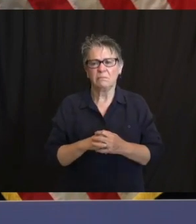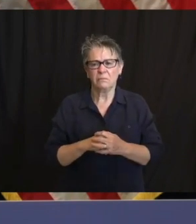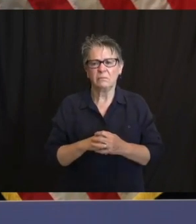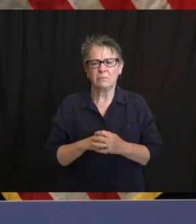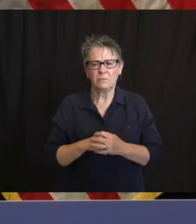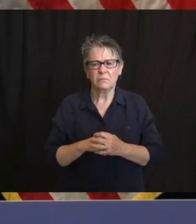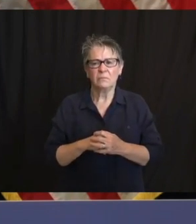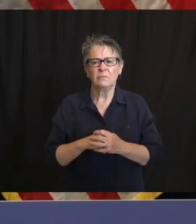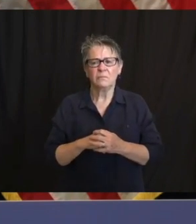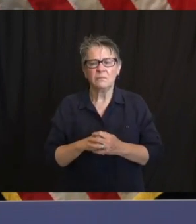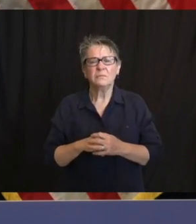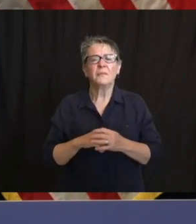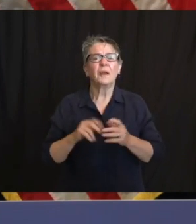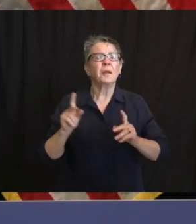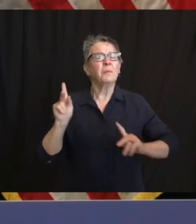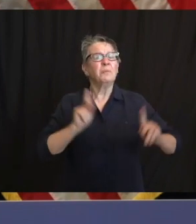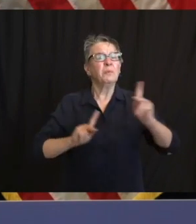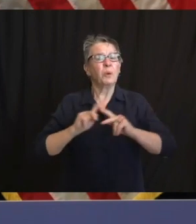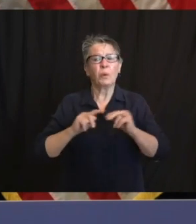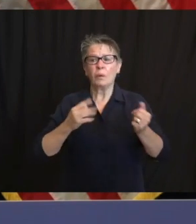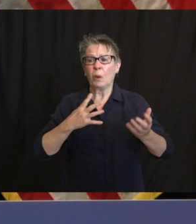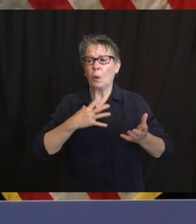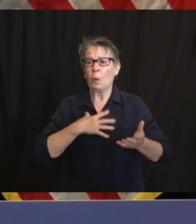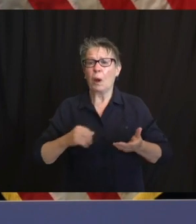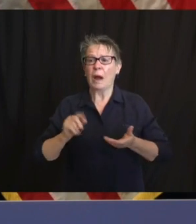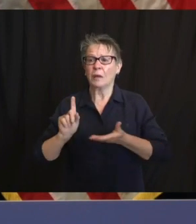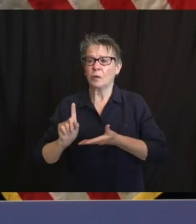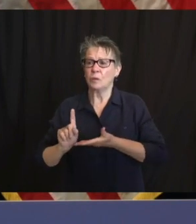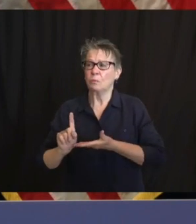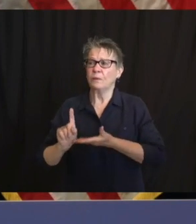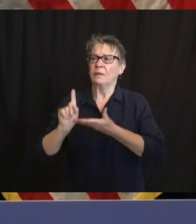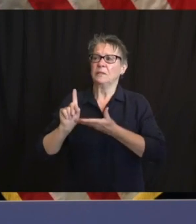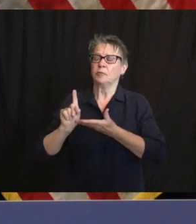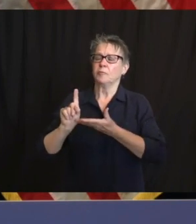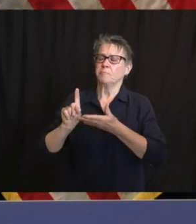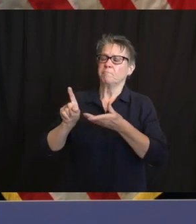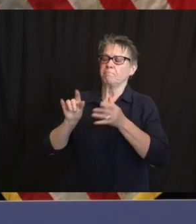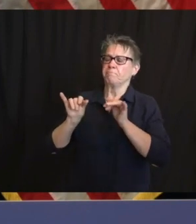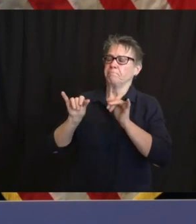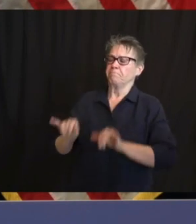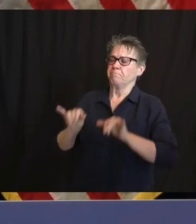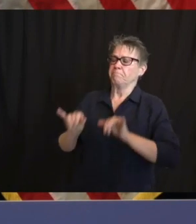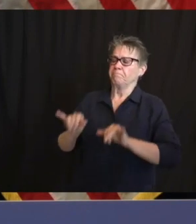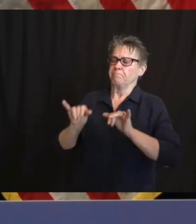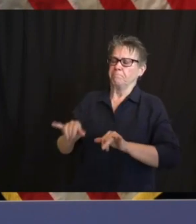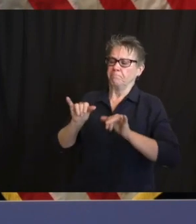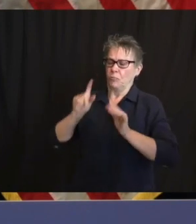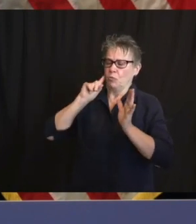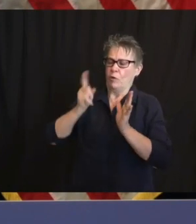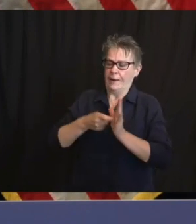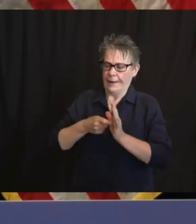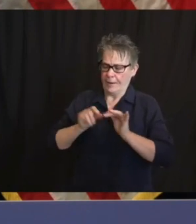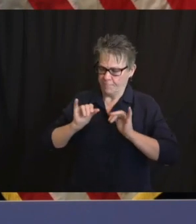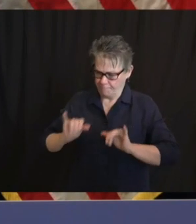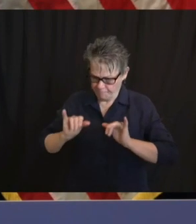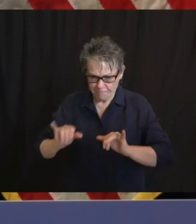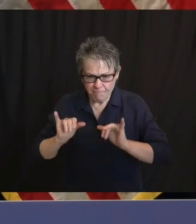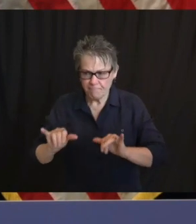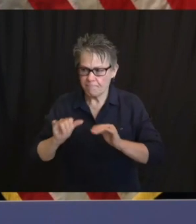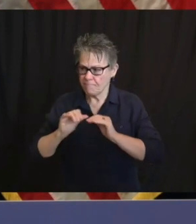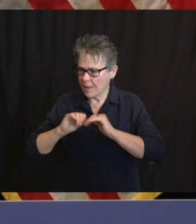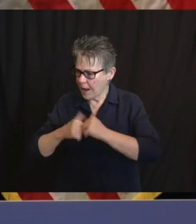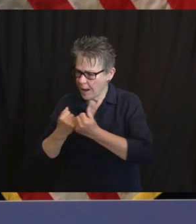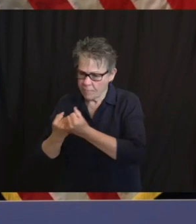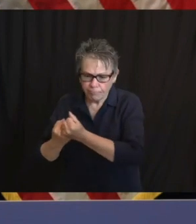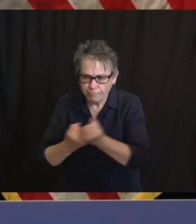without. We are seeing our common humanity. And so I watched, as an example, with tremendous